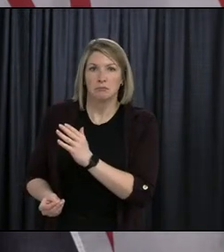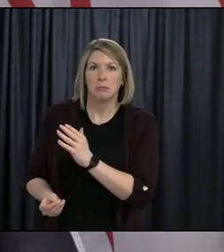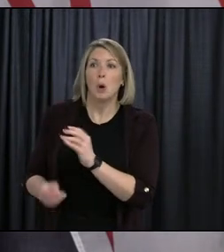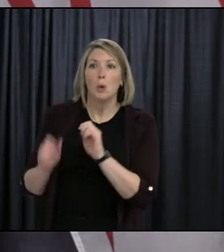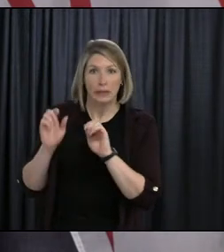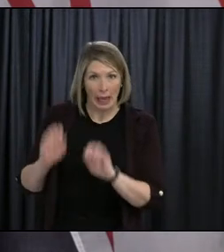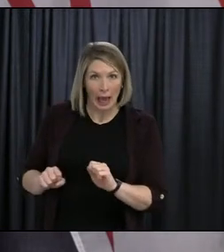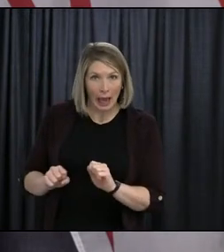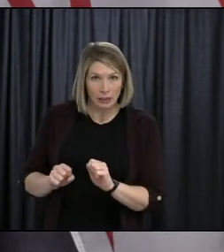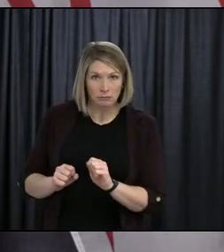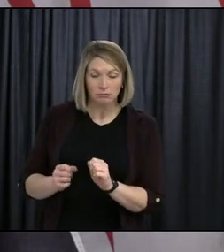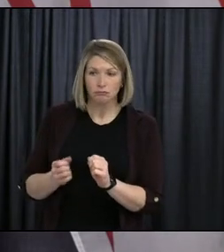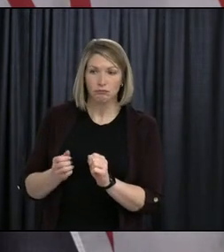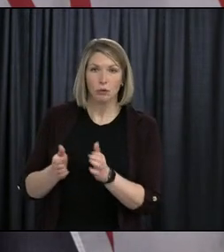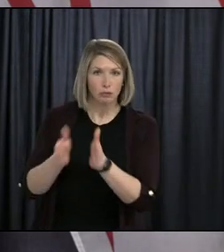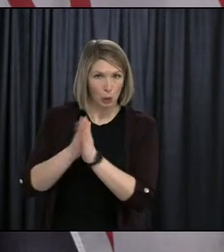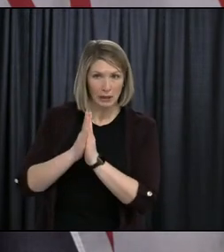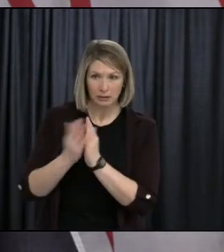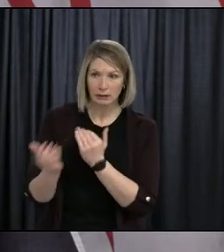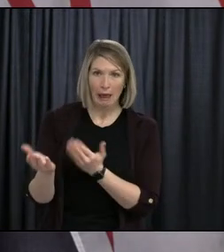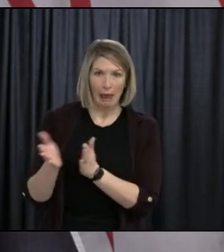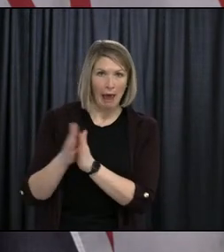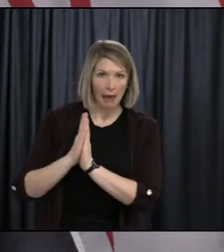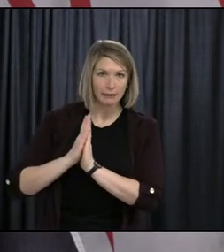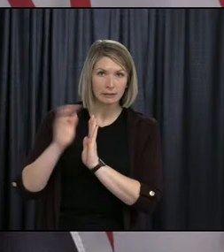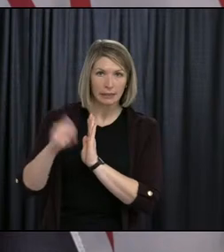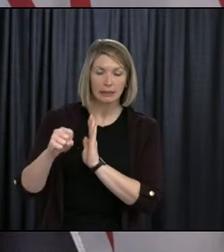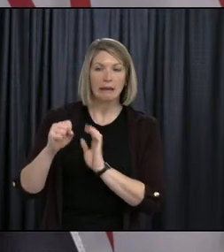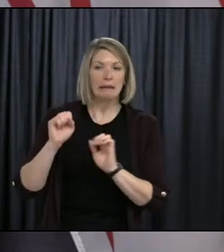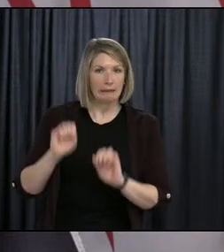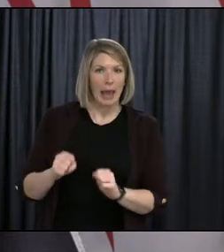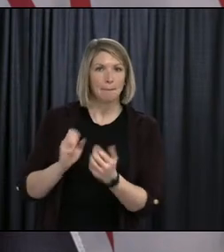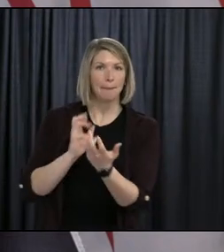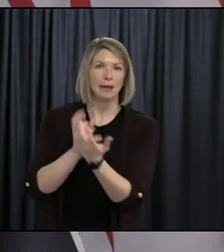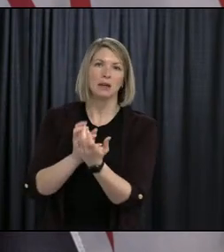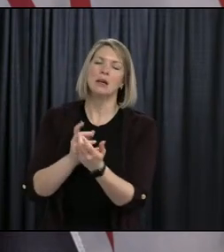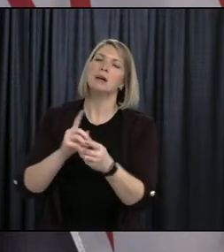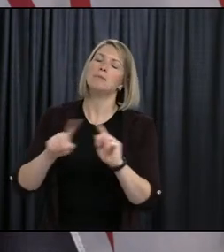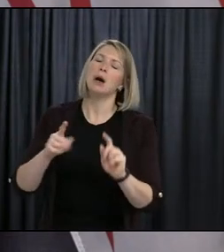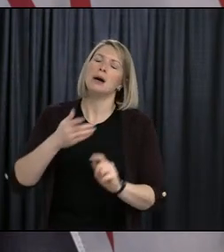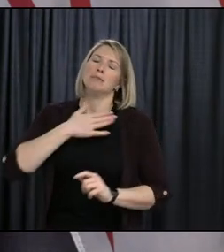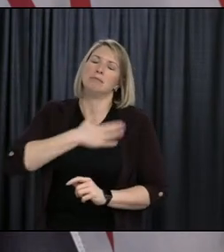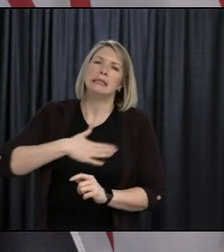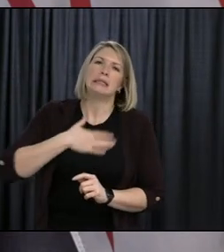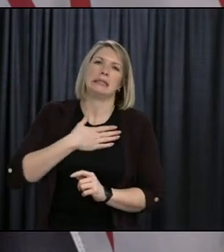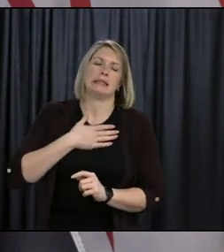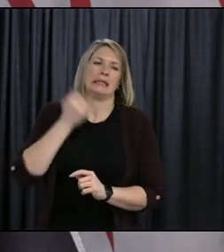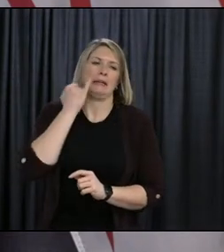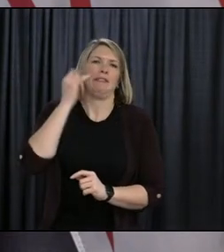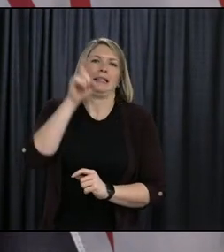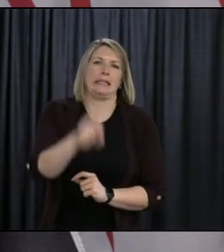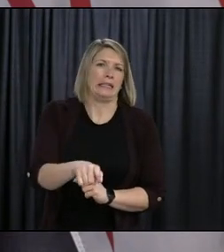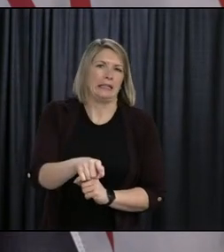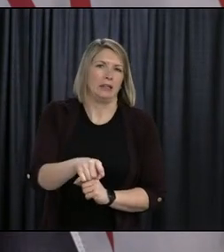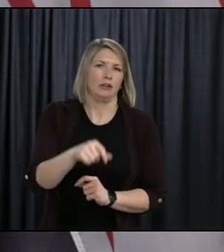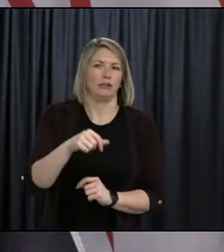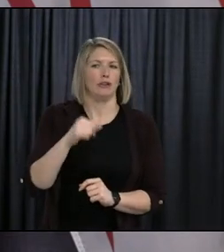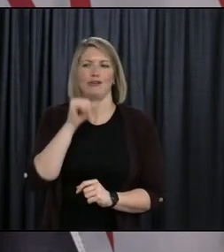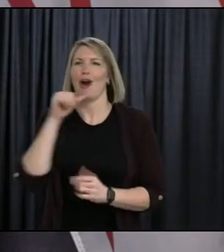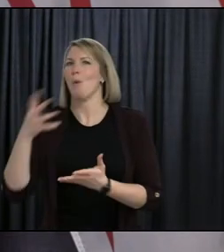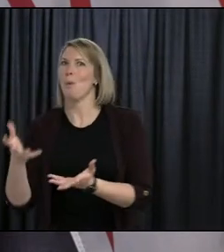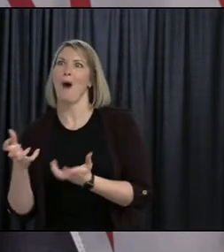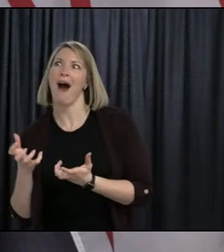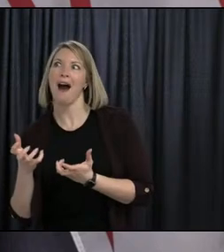after your needs. However, we're asking people to only identify if they absolutely need a device on the basis of need,